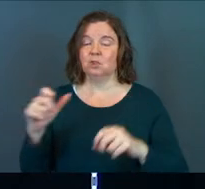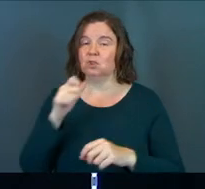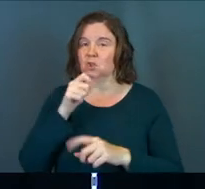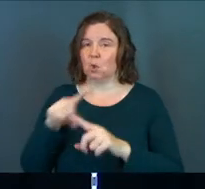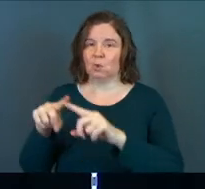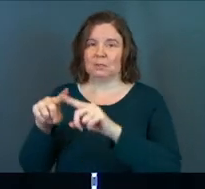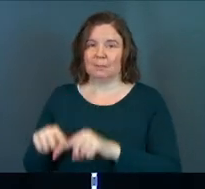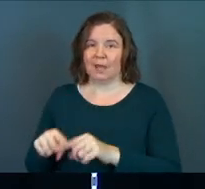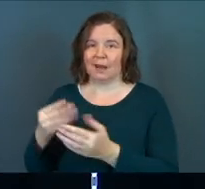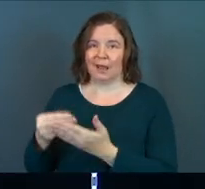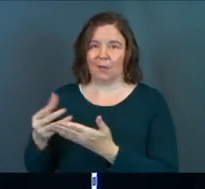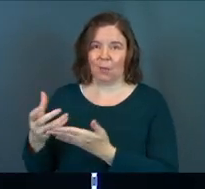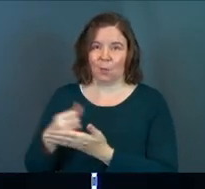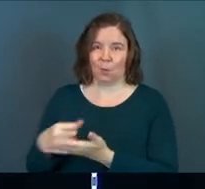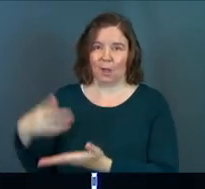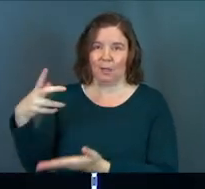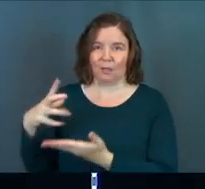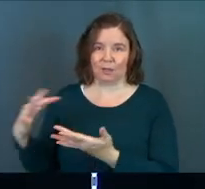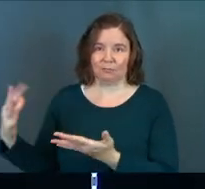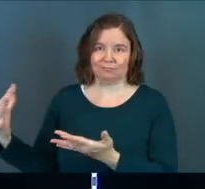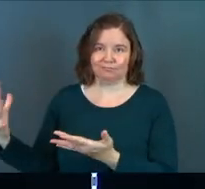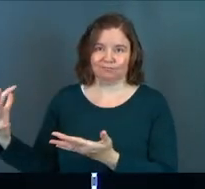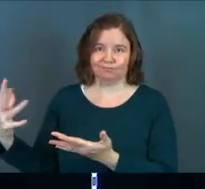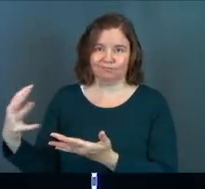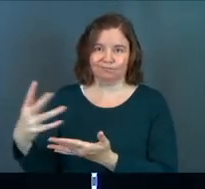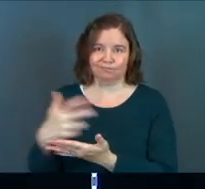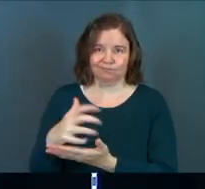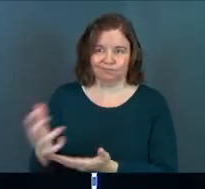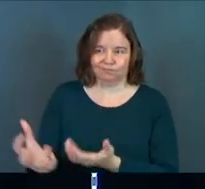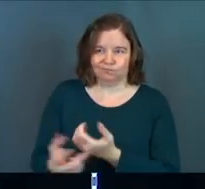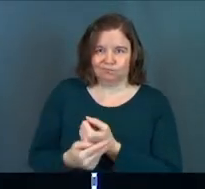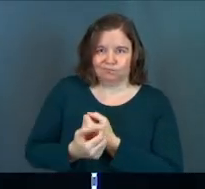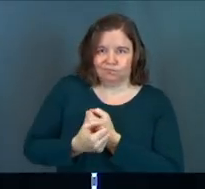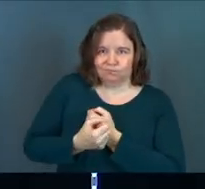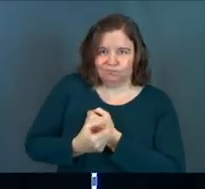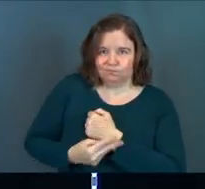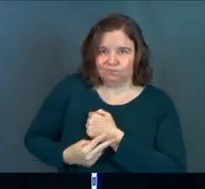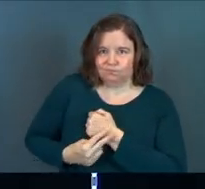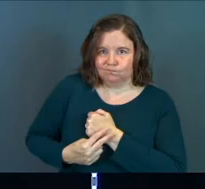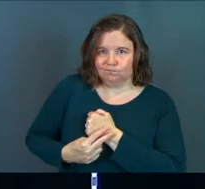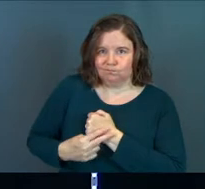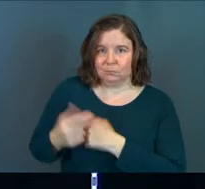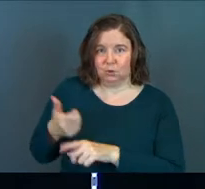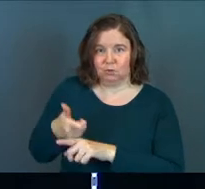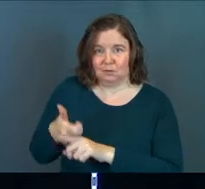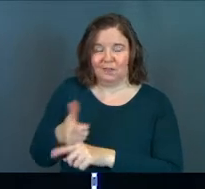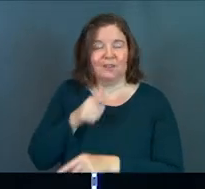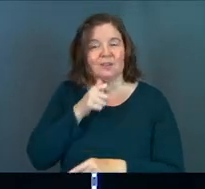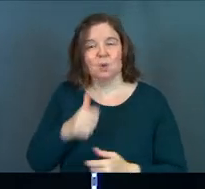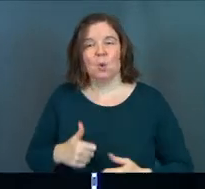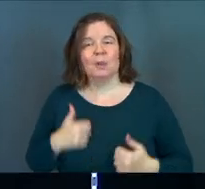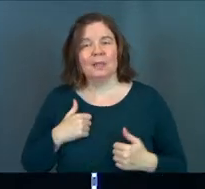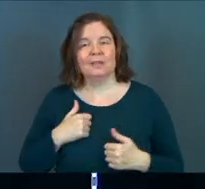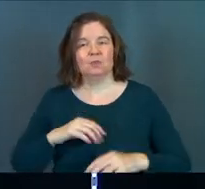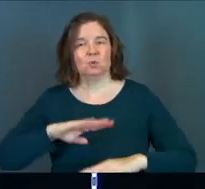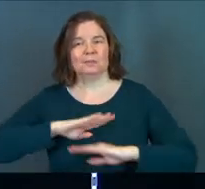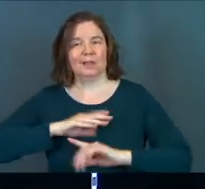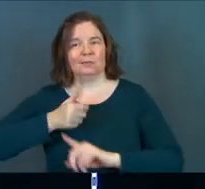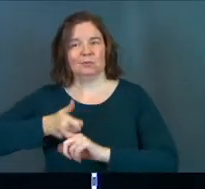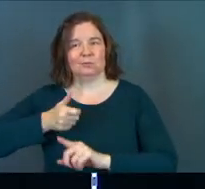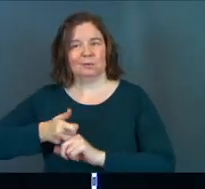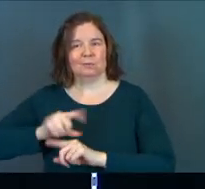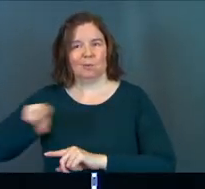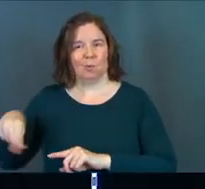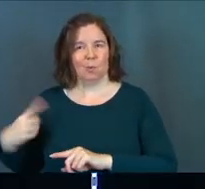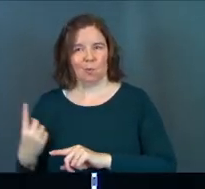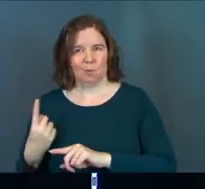that you've acquired in this life. Don't hoard the riches of this world. And don't live to just satisfy your